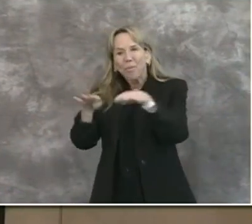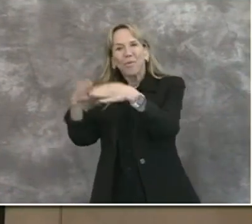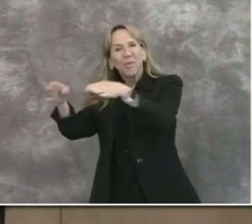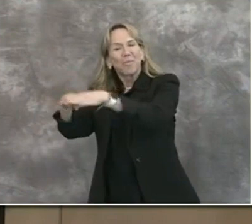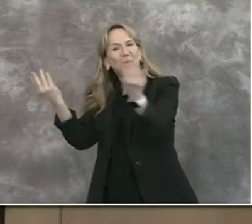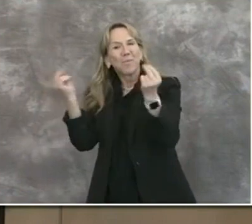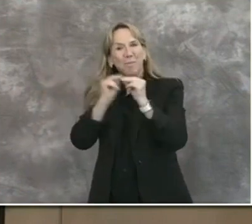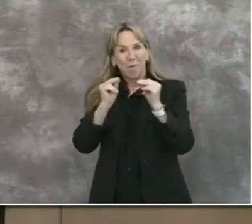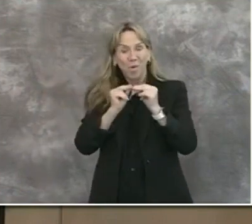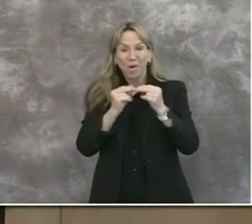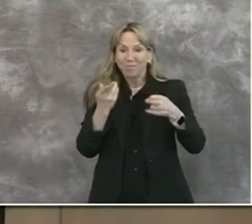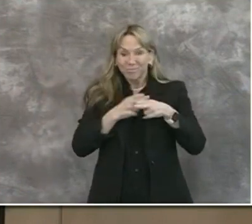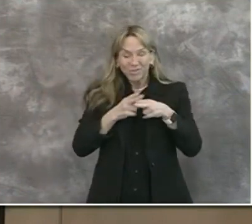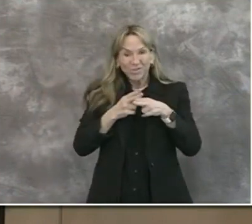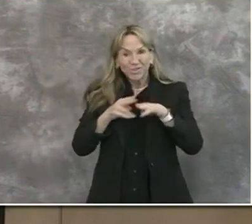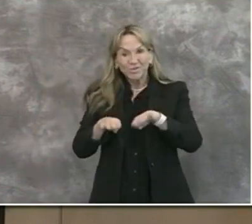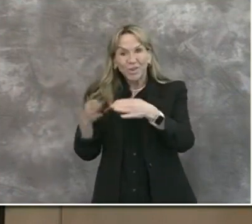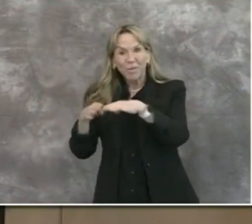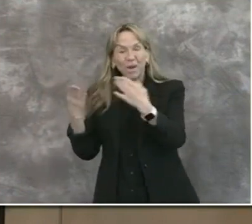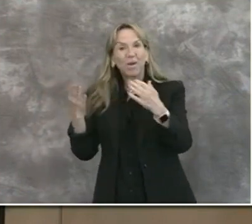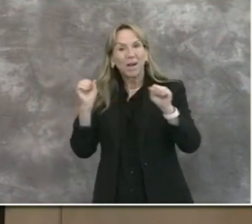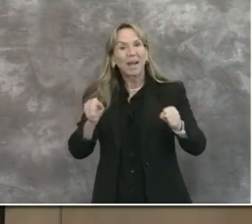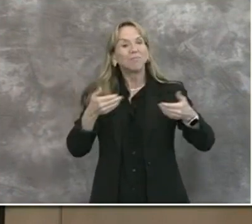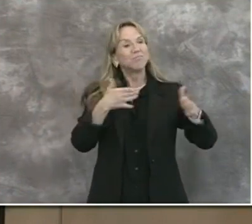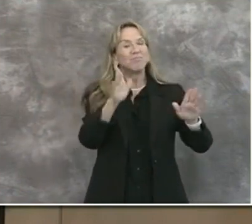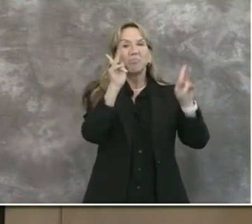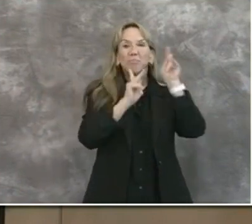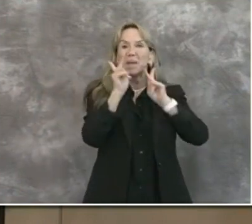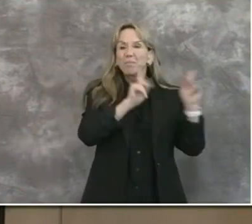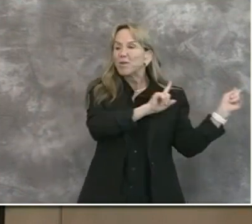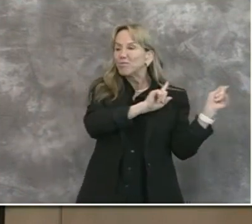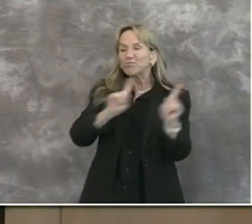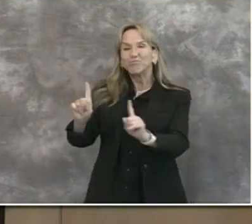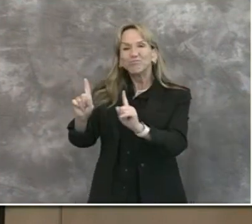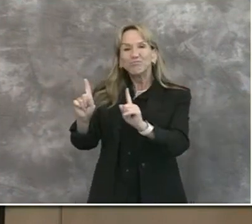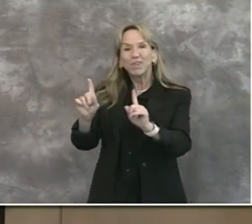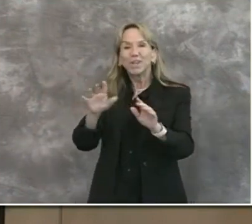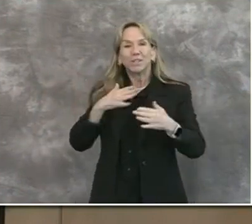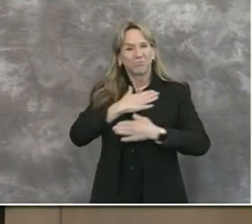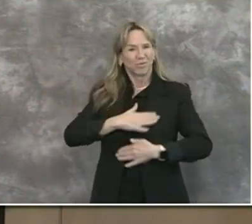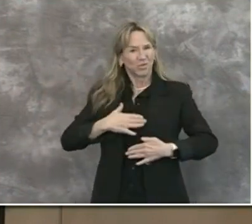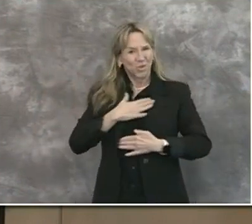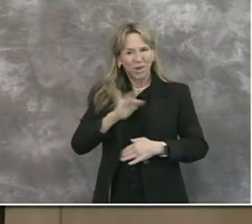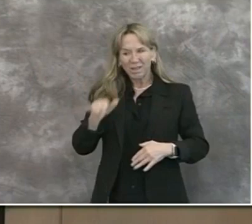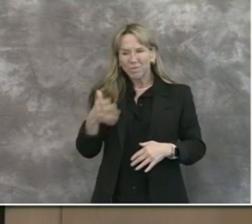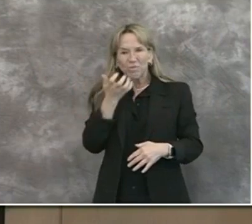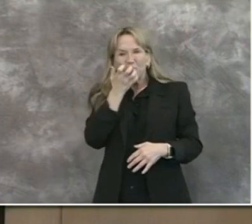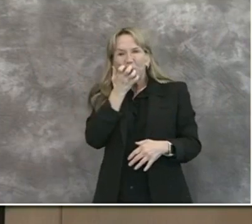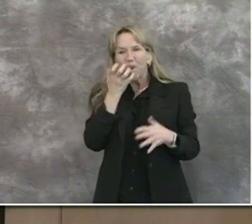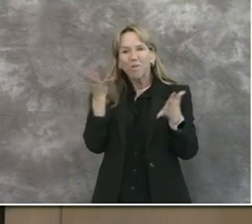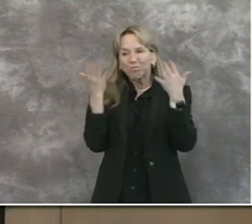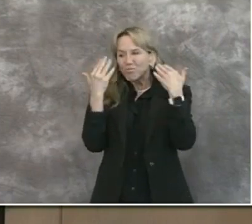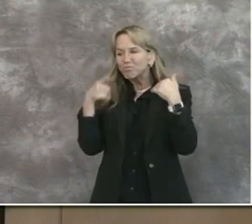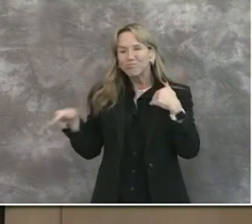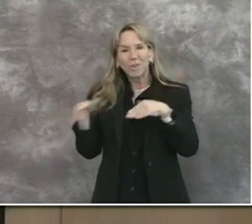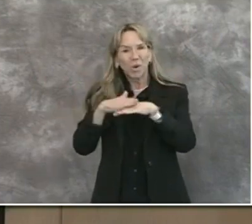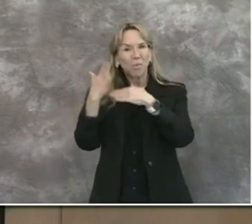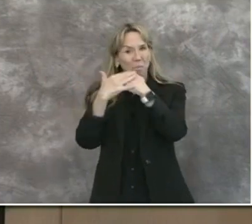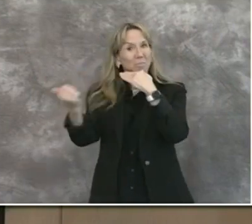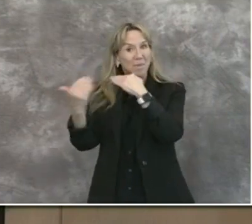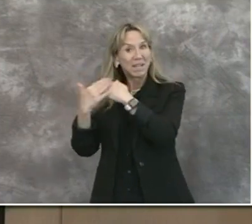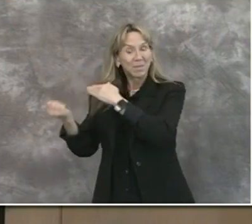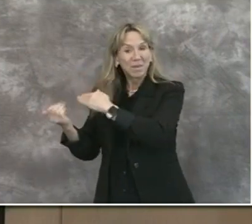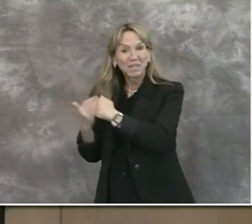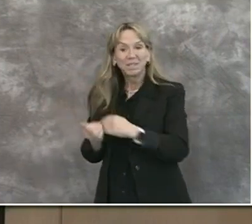very soon in order to allow people to enjoy our coastline even more than they've been able to do up to this point. In recent